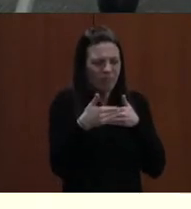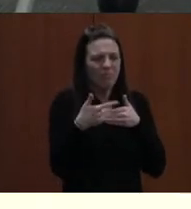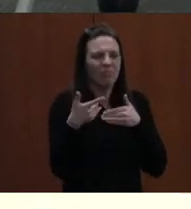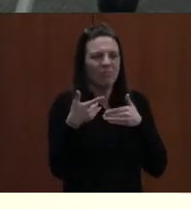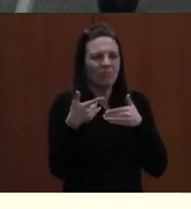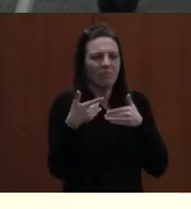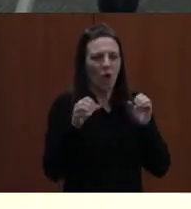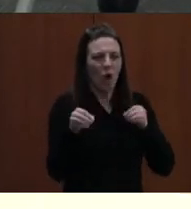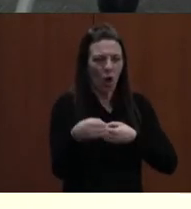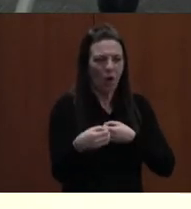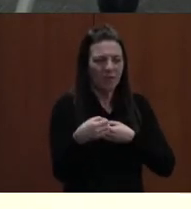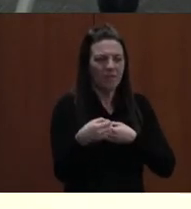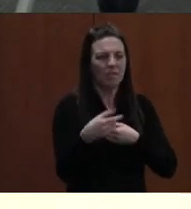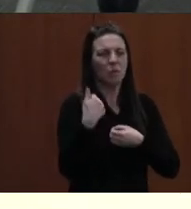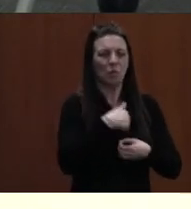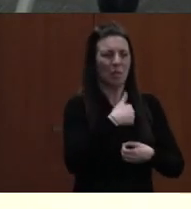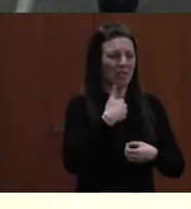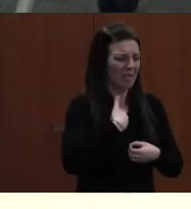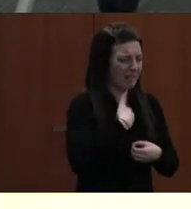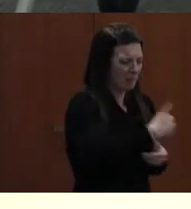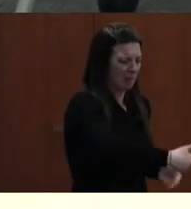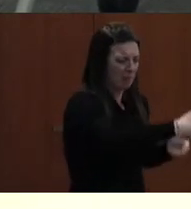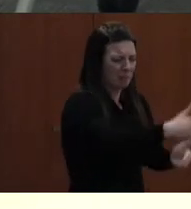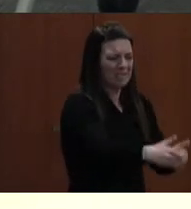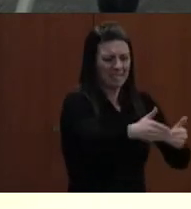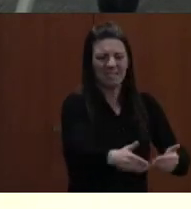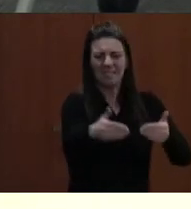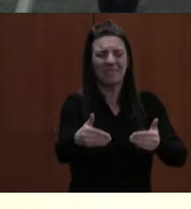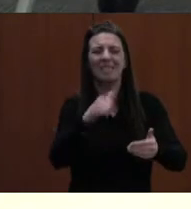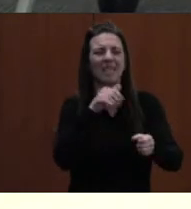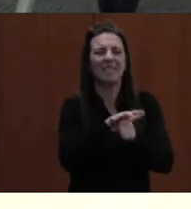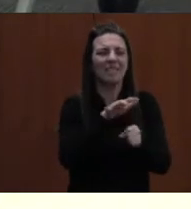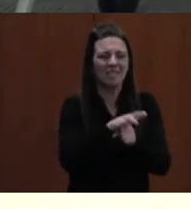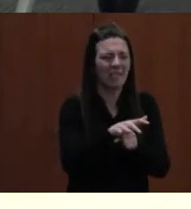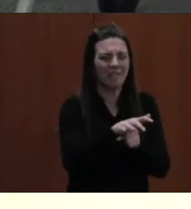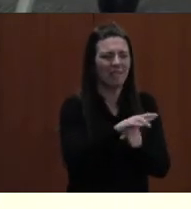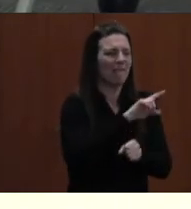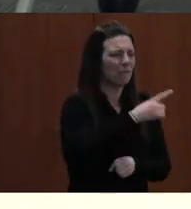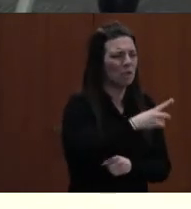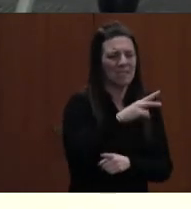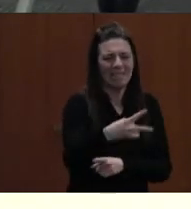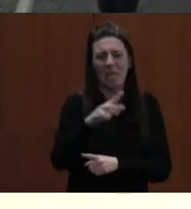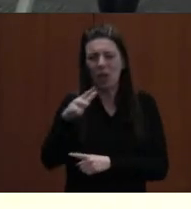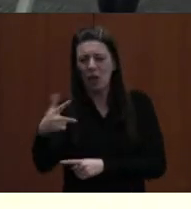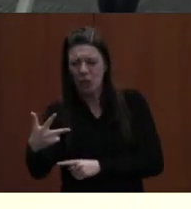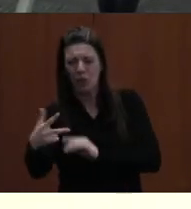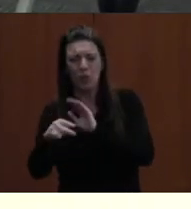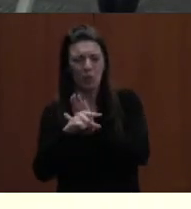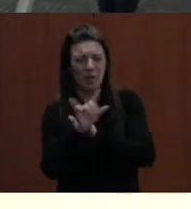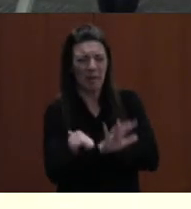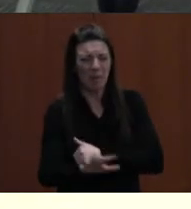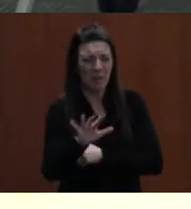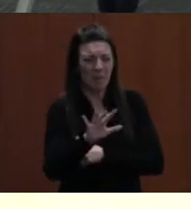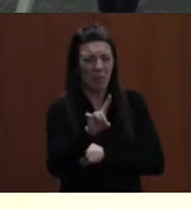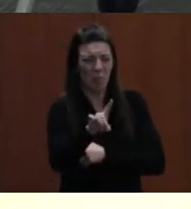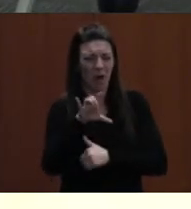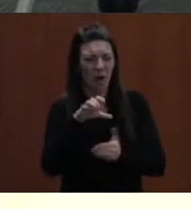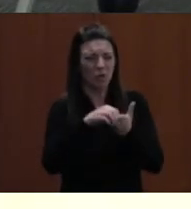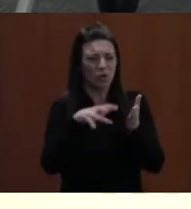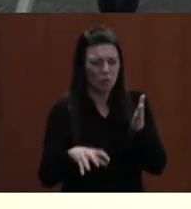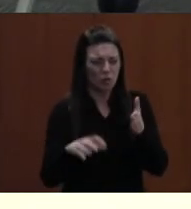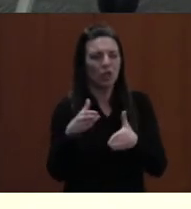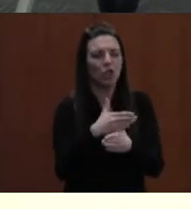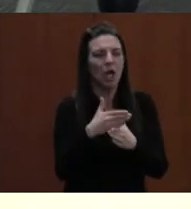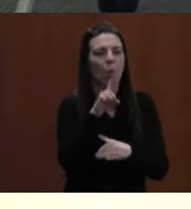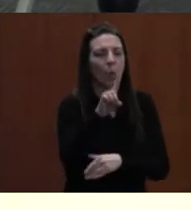partition between them and the kindergarten classes. First, second, and third grades, approximately 100 students, share one boys' bathroom